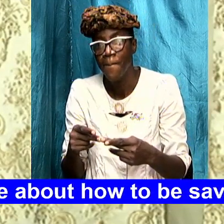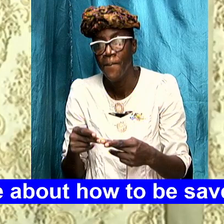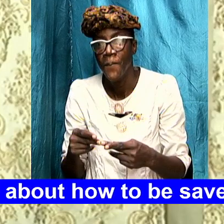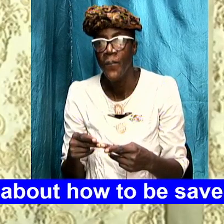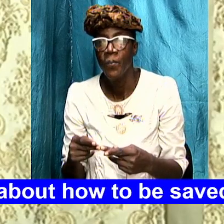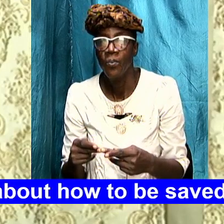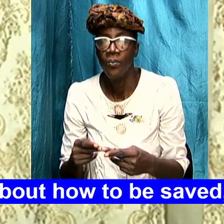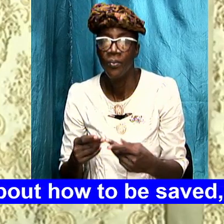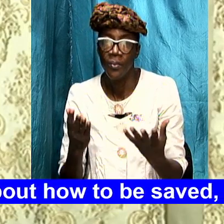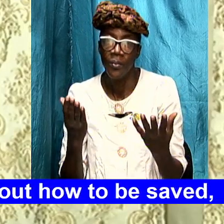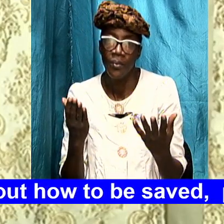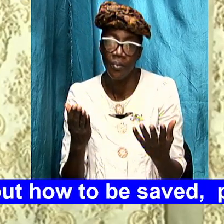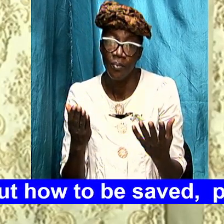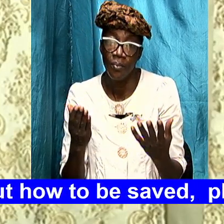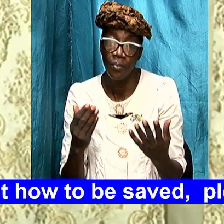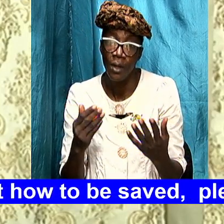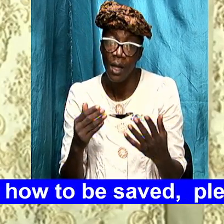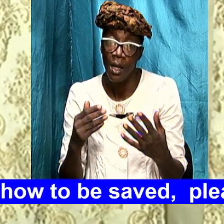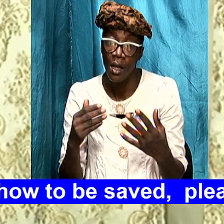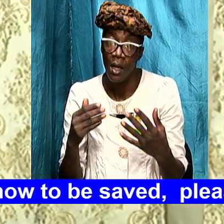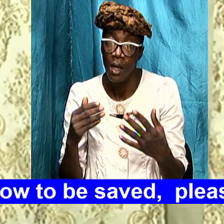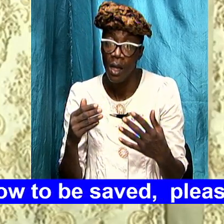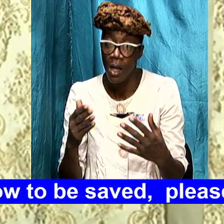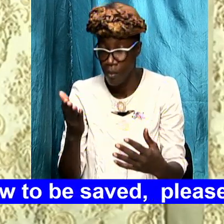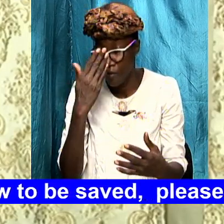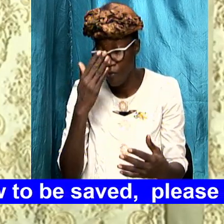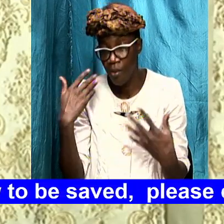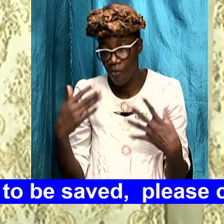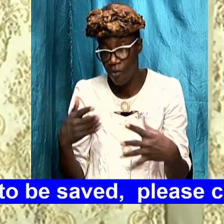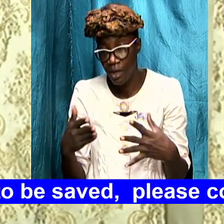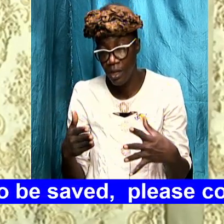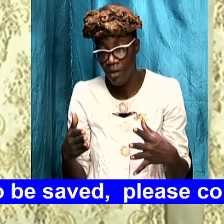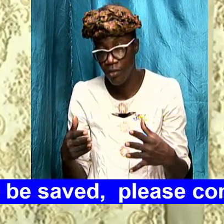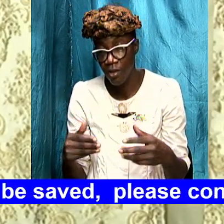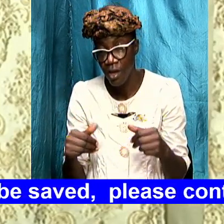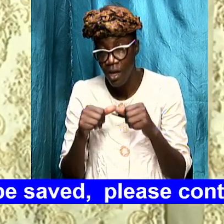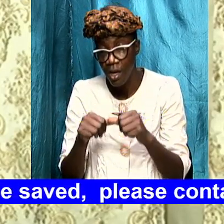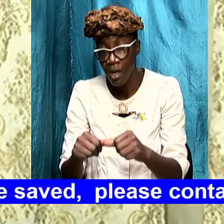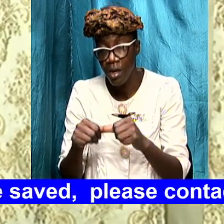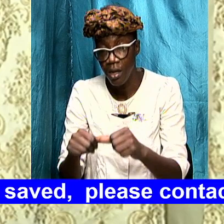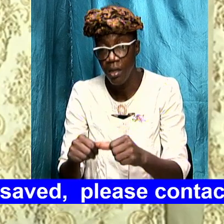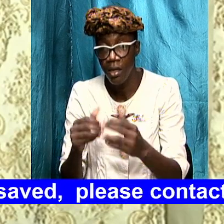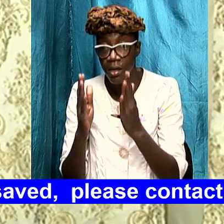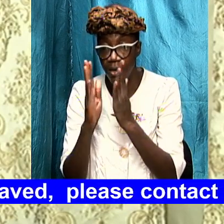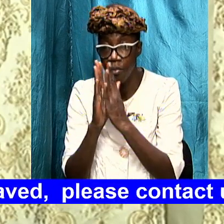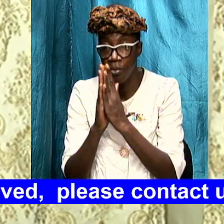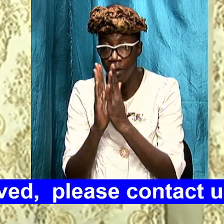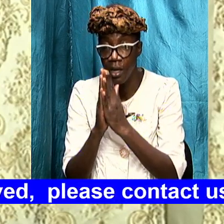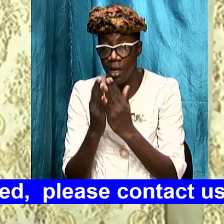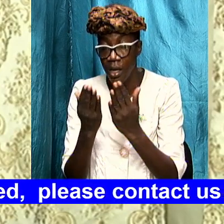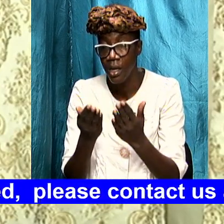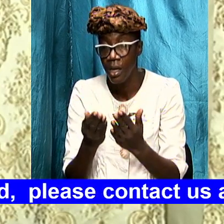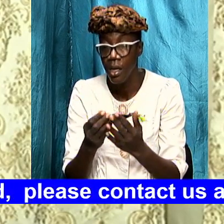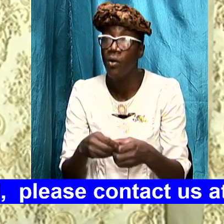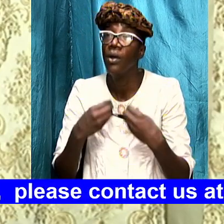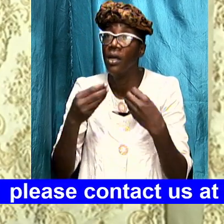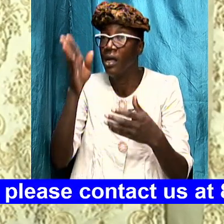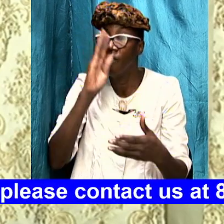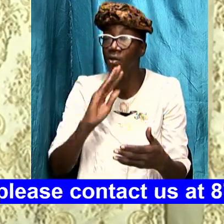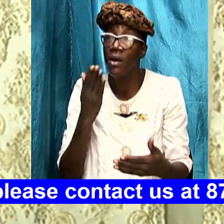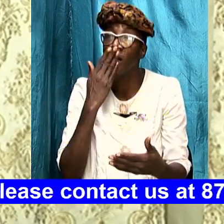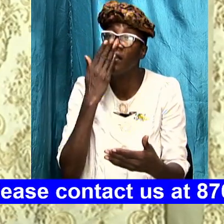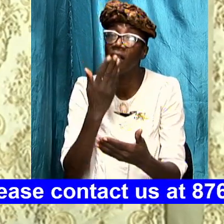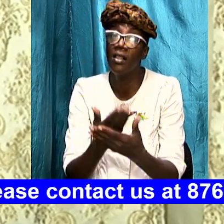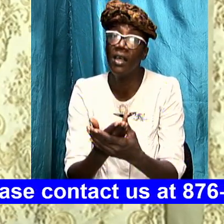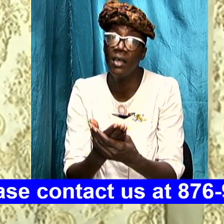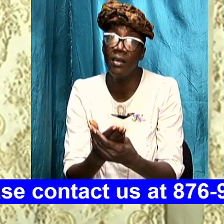have us to be in constant prayer we give God thanks our